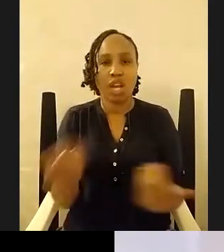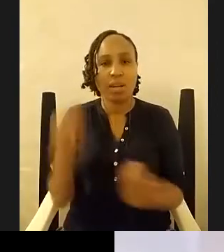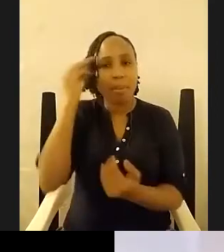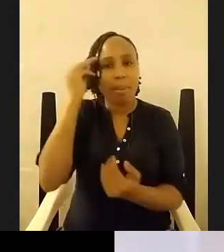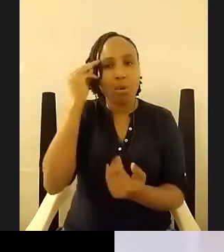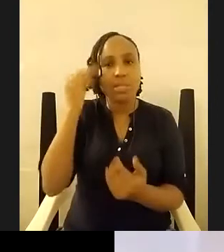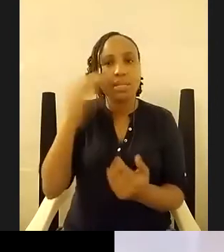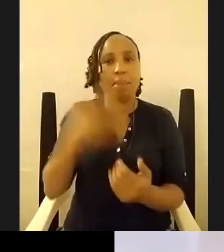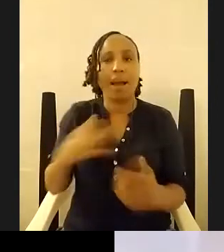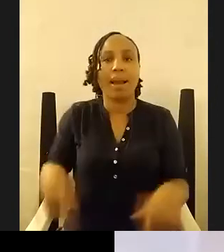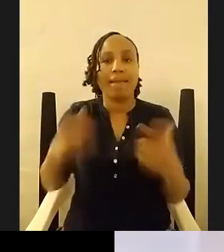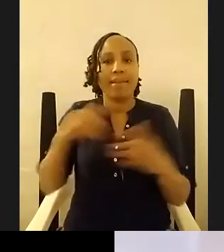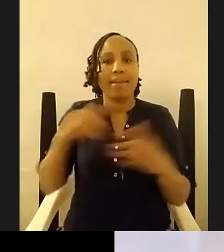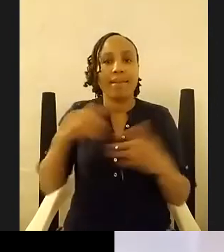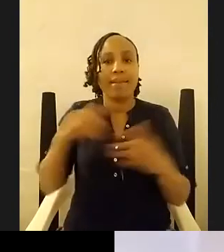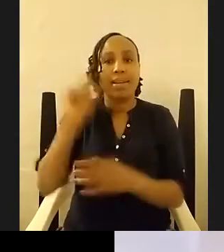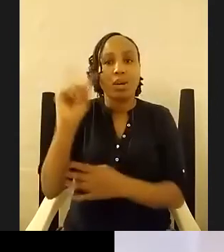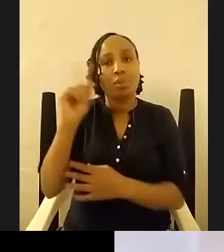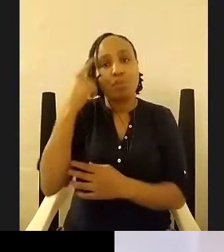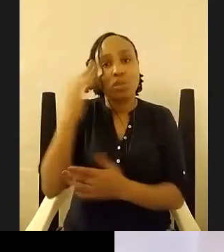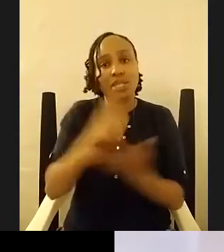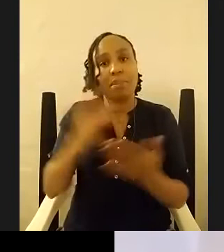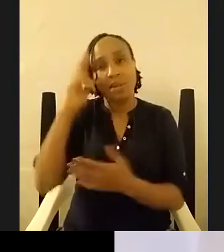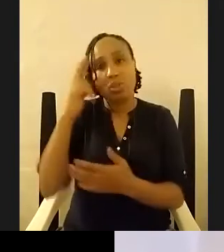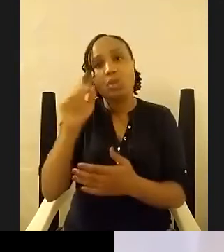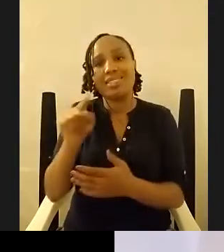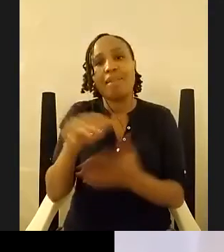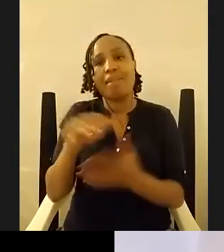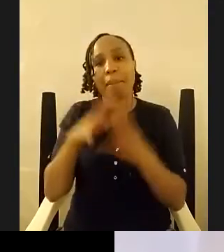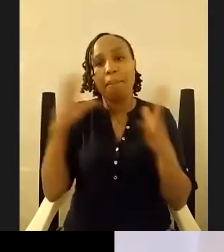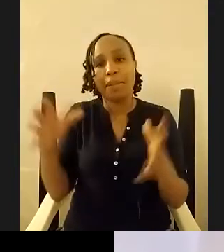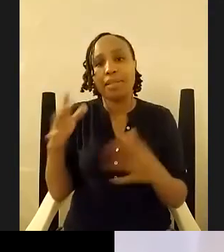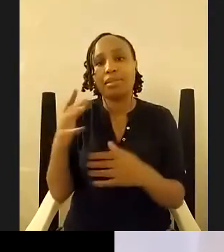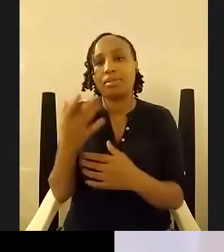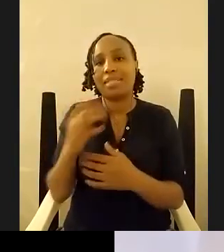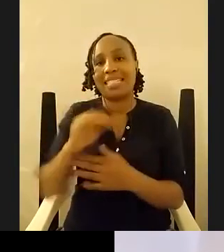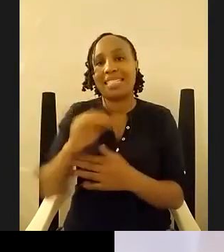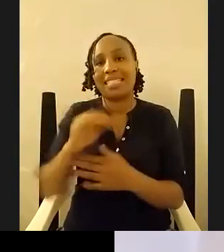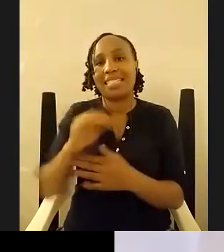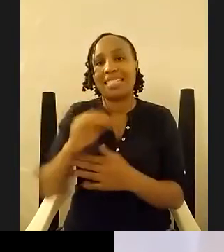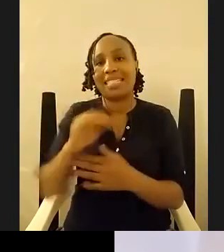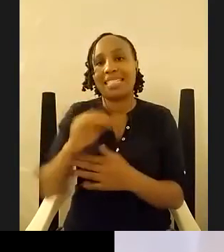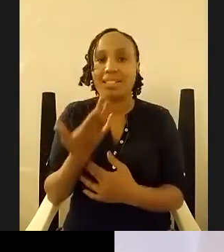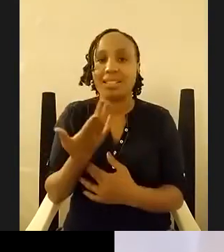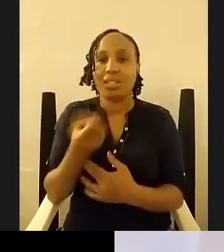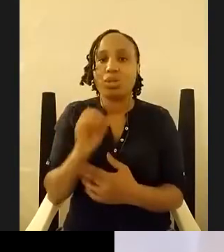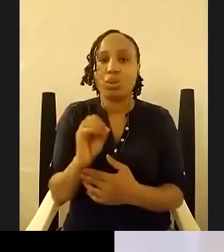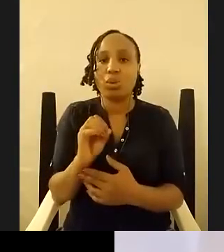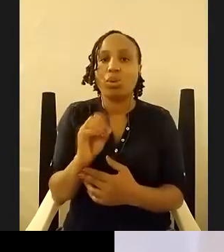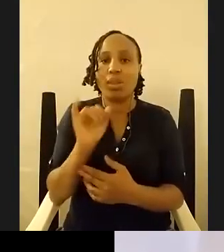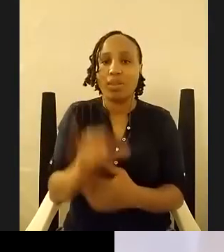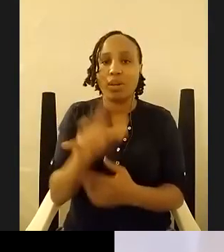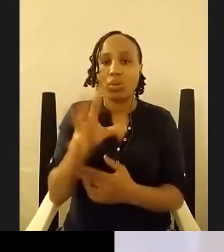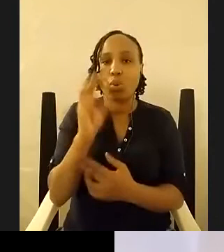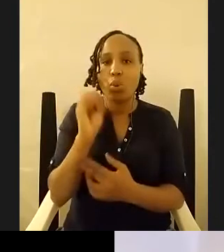reason that was my first big taste of what i'd call a big city so it always sticks with me that that was nairobi was my first